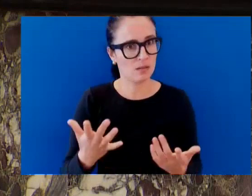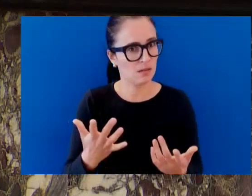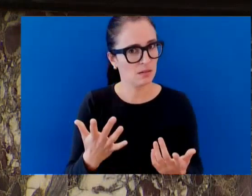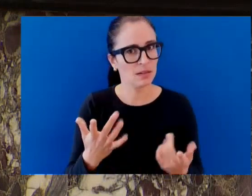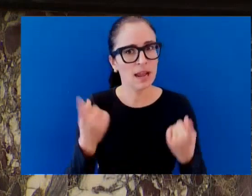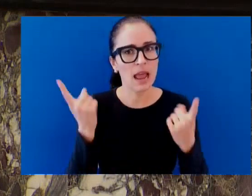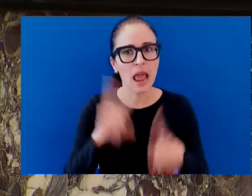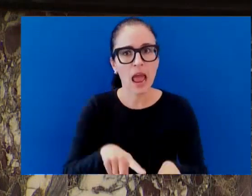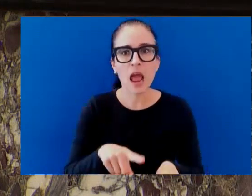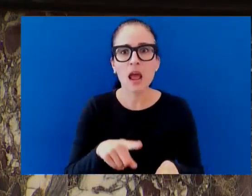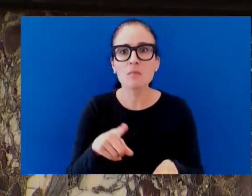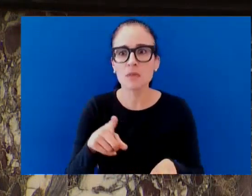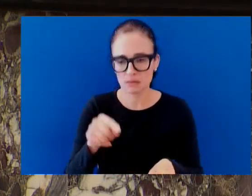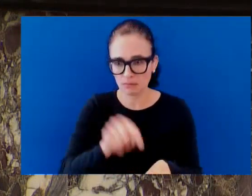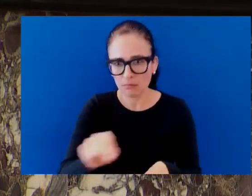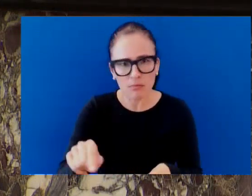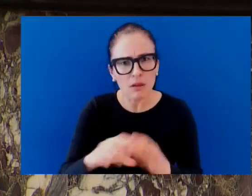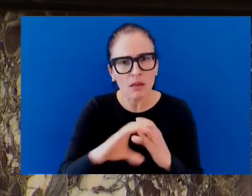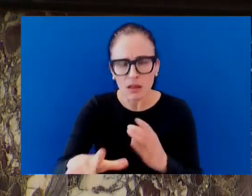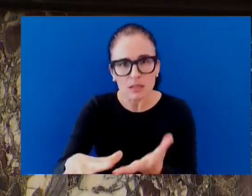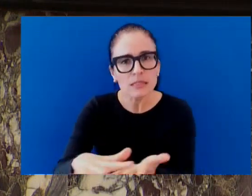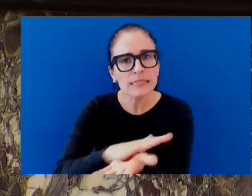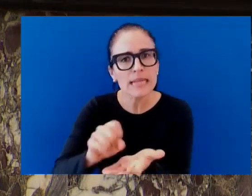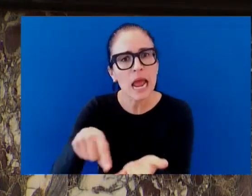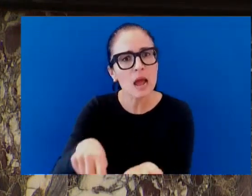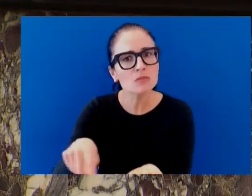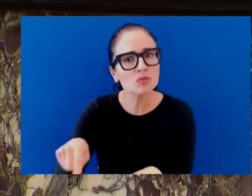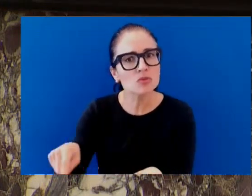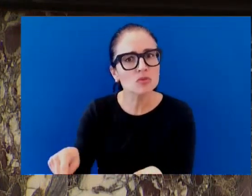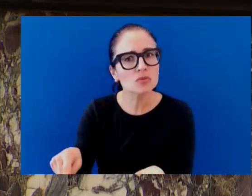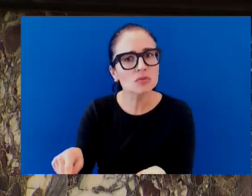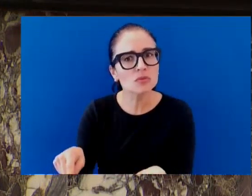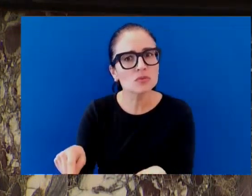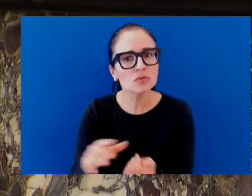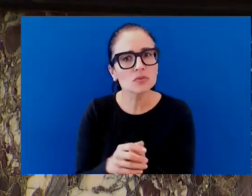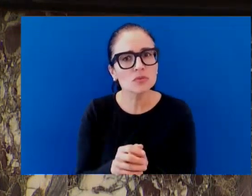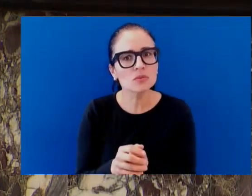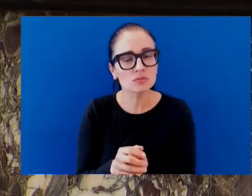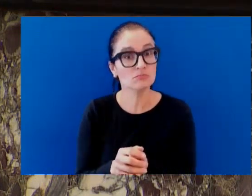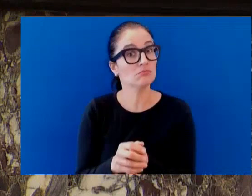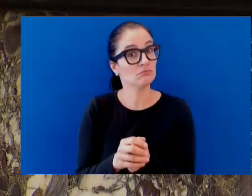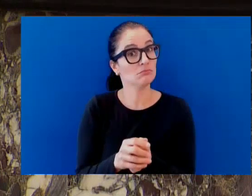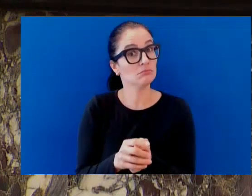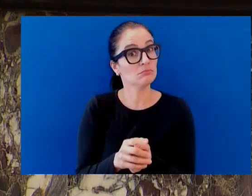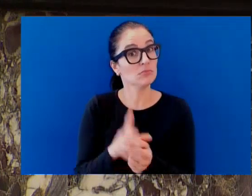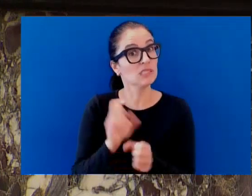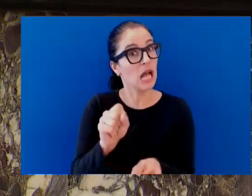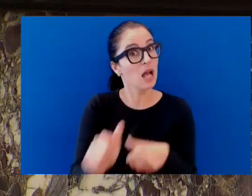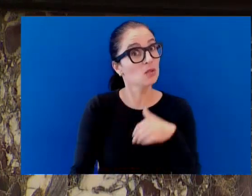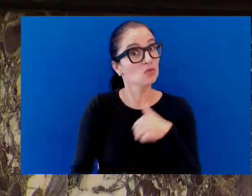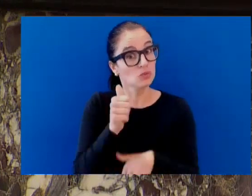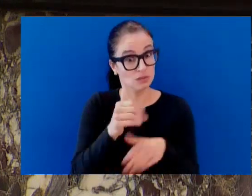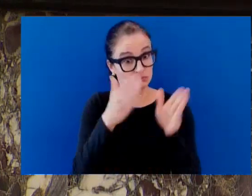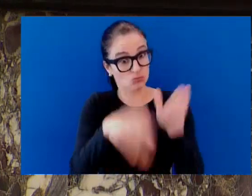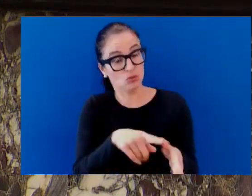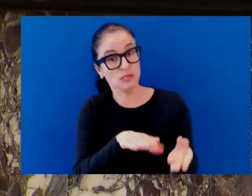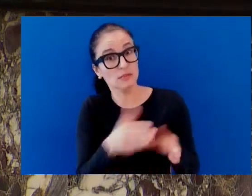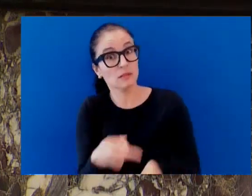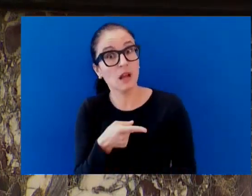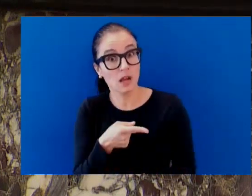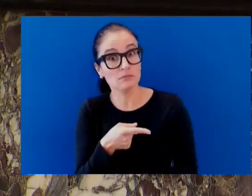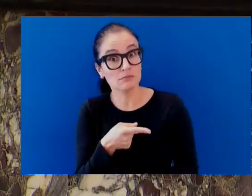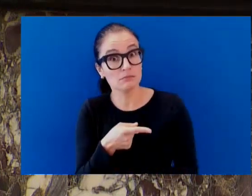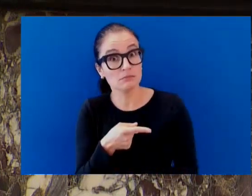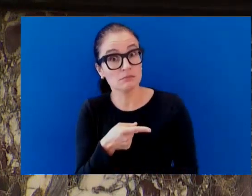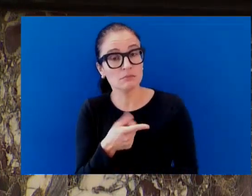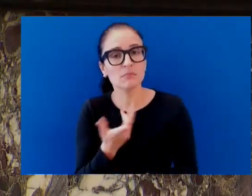importantly, may pose significant risk to human life. That is why we must practice caution while digging, whether